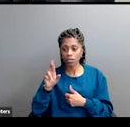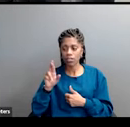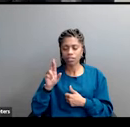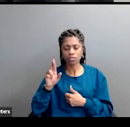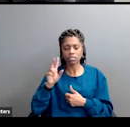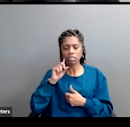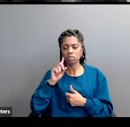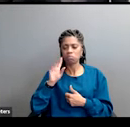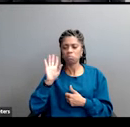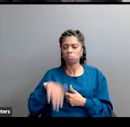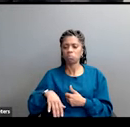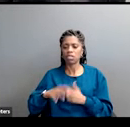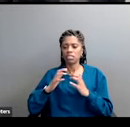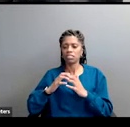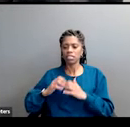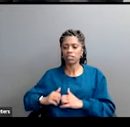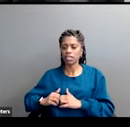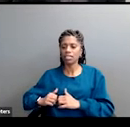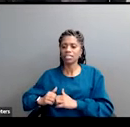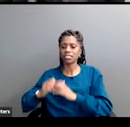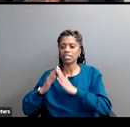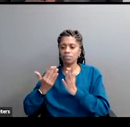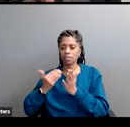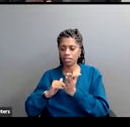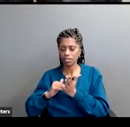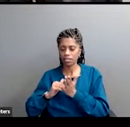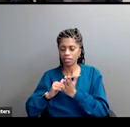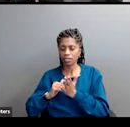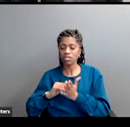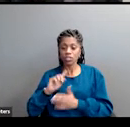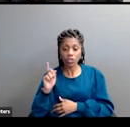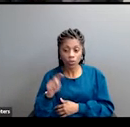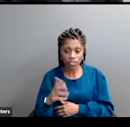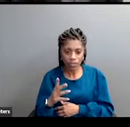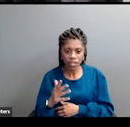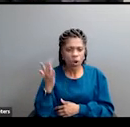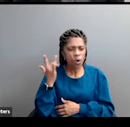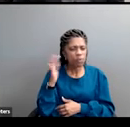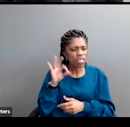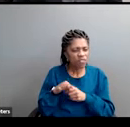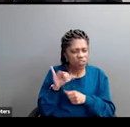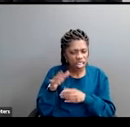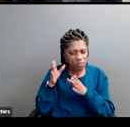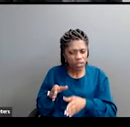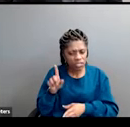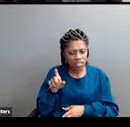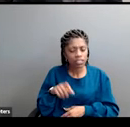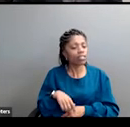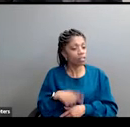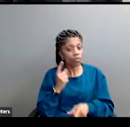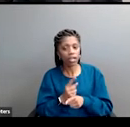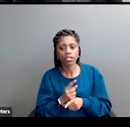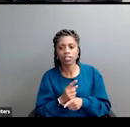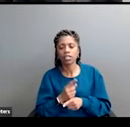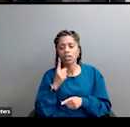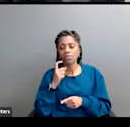up. And yet they voted for him. Why? Because Goldwater sensed a sea change in